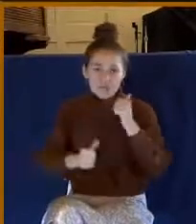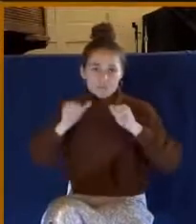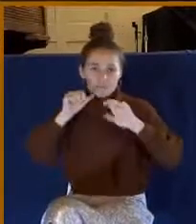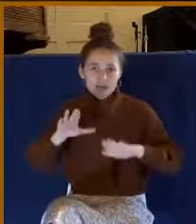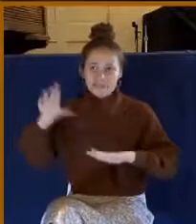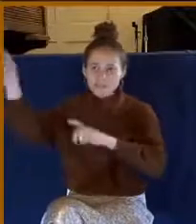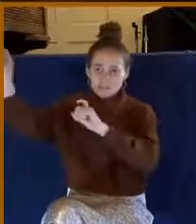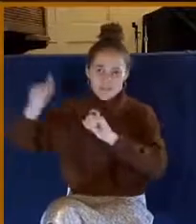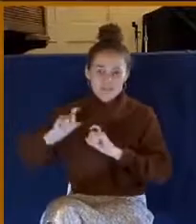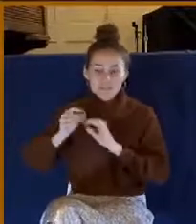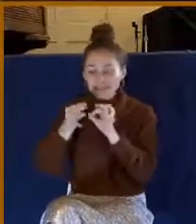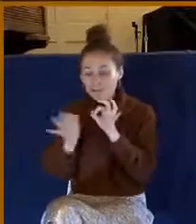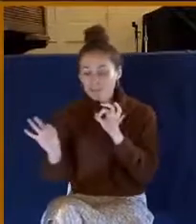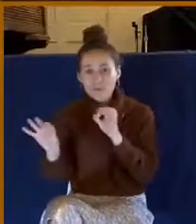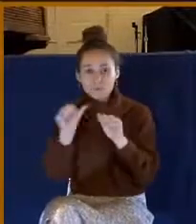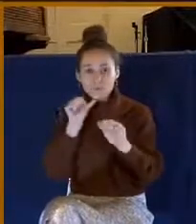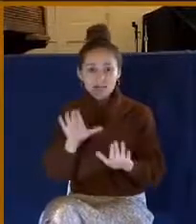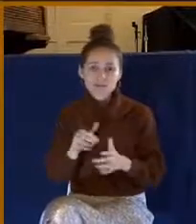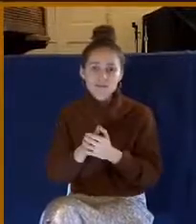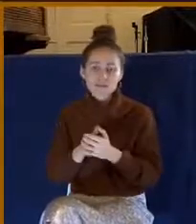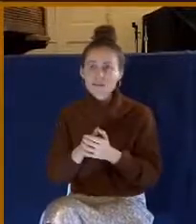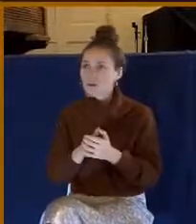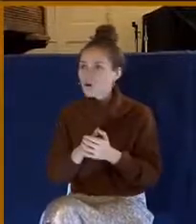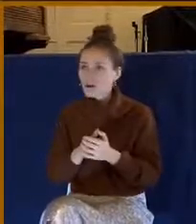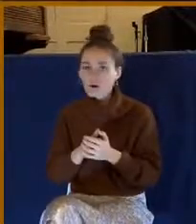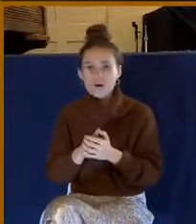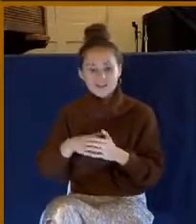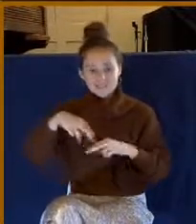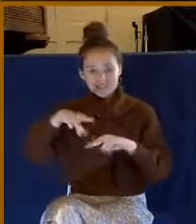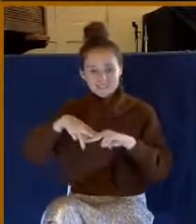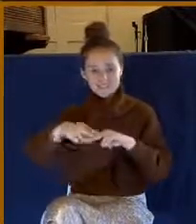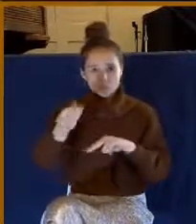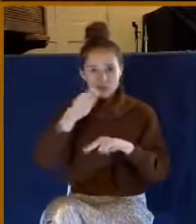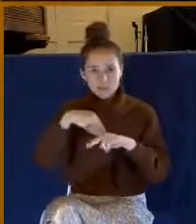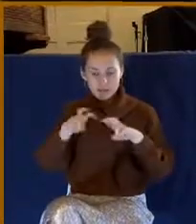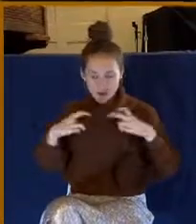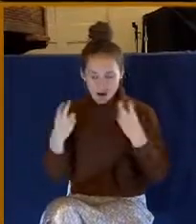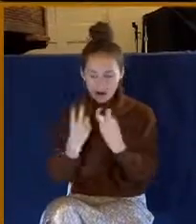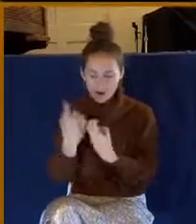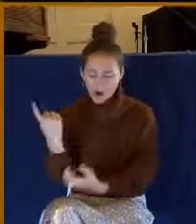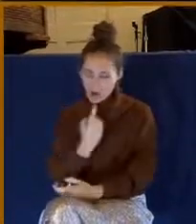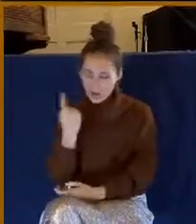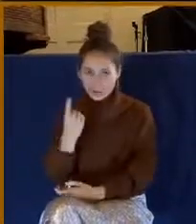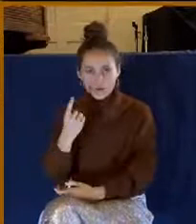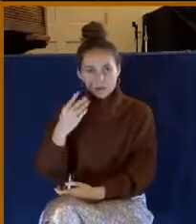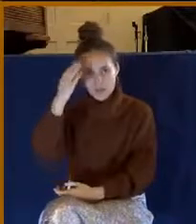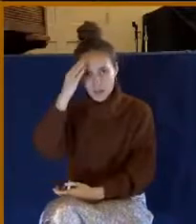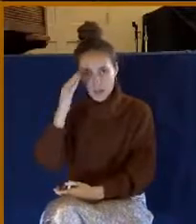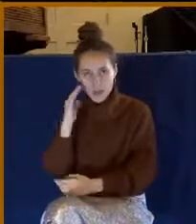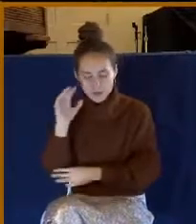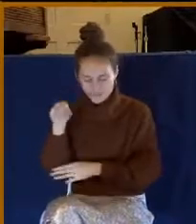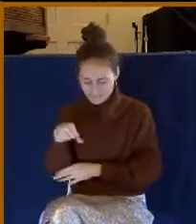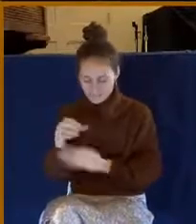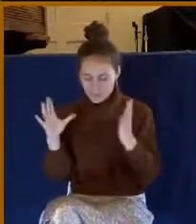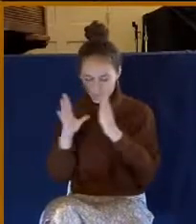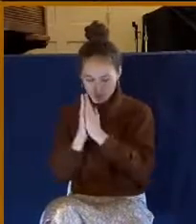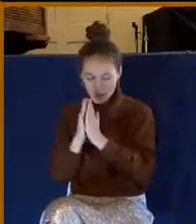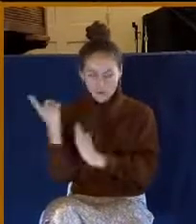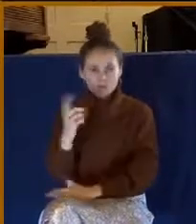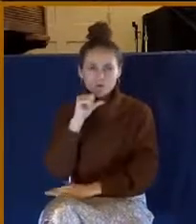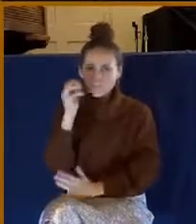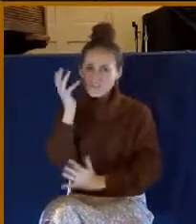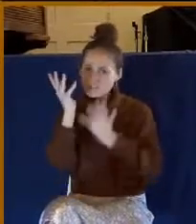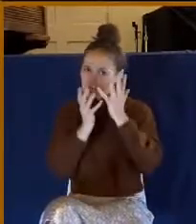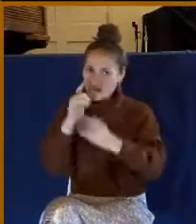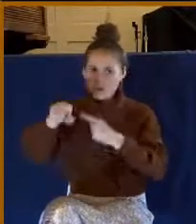blessings. Don't ever sit down at a meal without bowing your head. Don't be ashamed in public to do it. Let people know you're a believer,